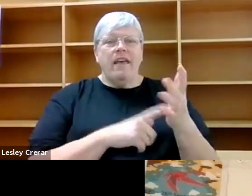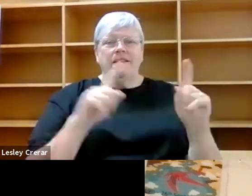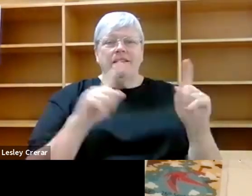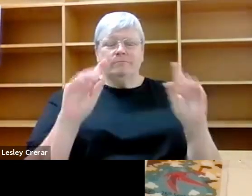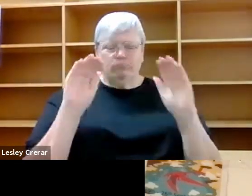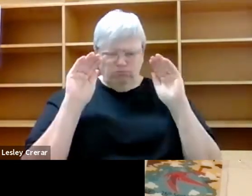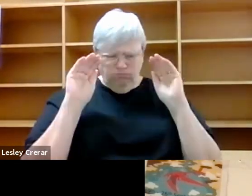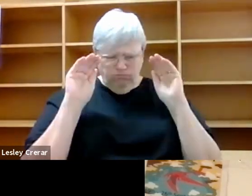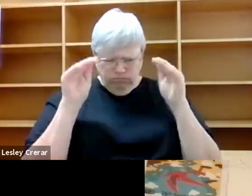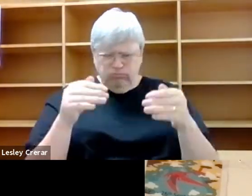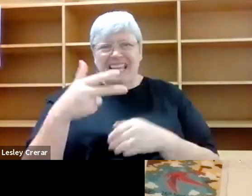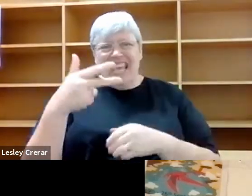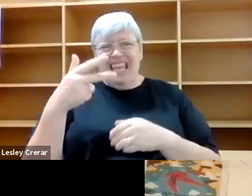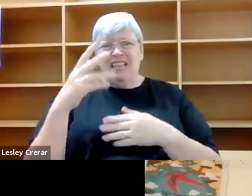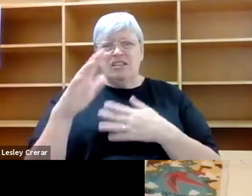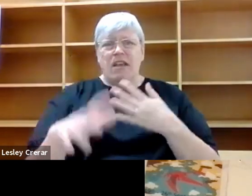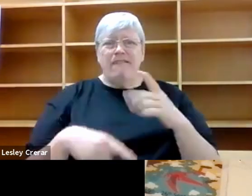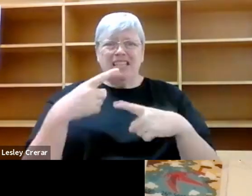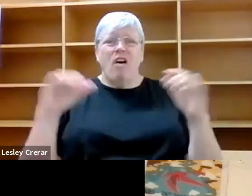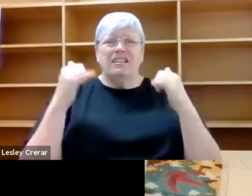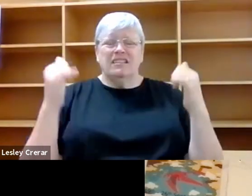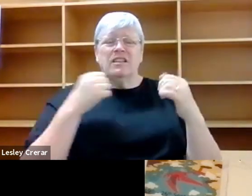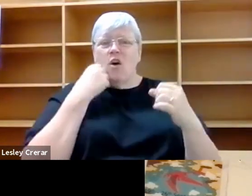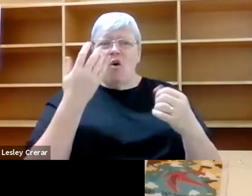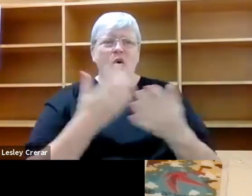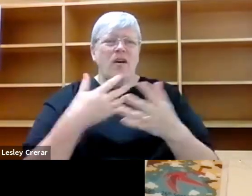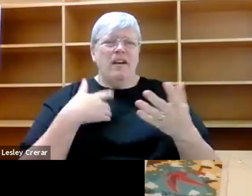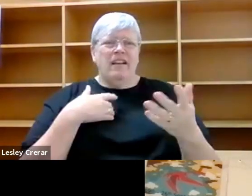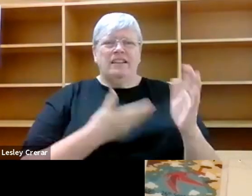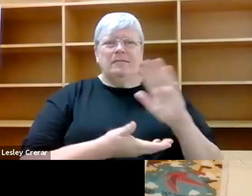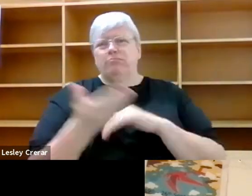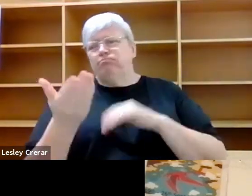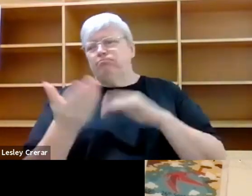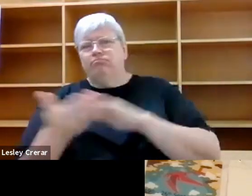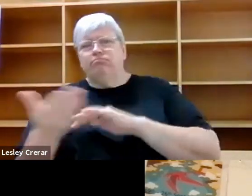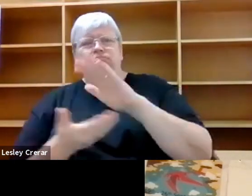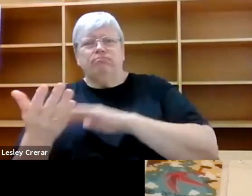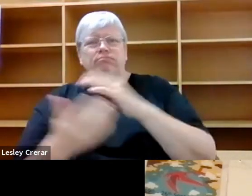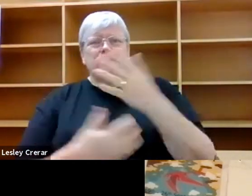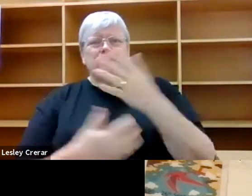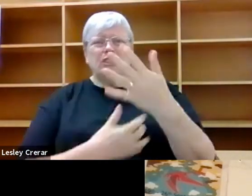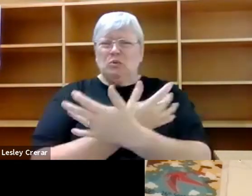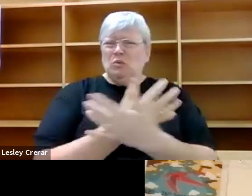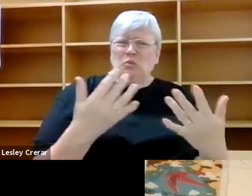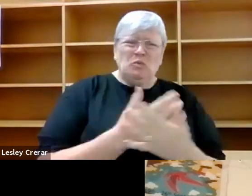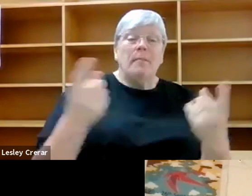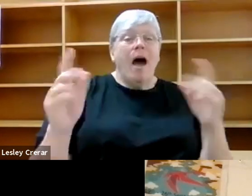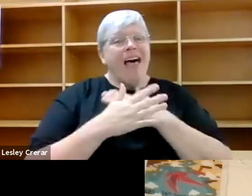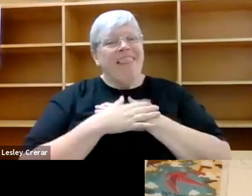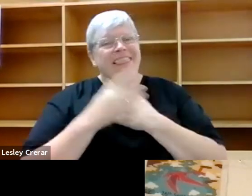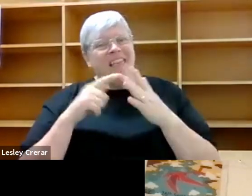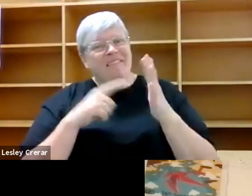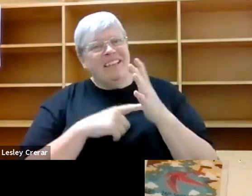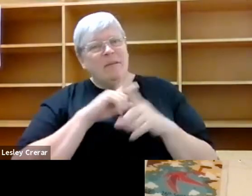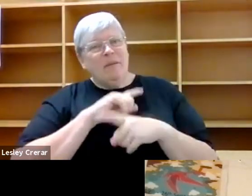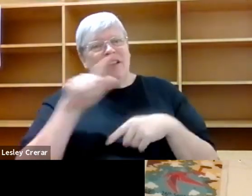festivals means that you're always like coming from one and going to the next. And but I love it because what it makes you do is it makes you